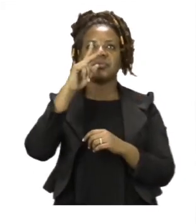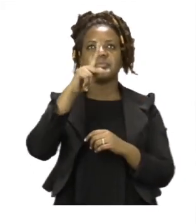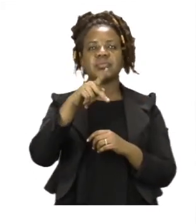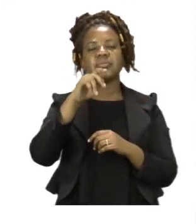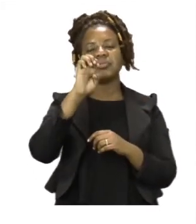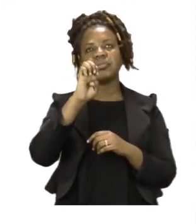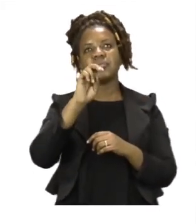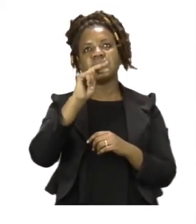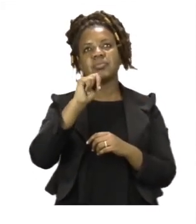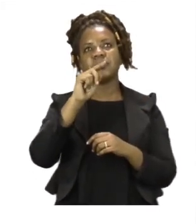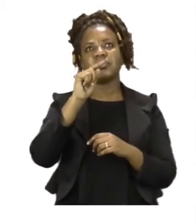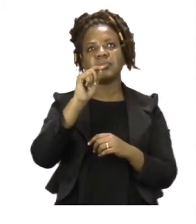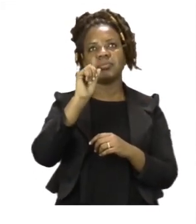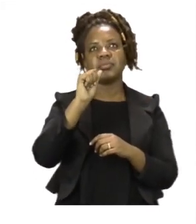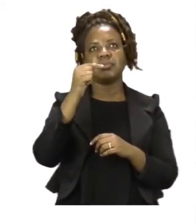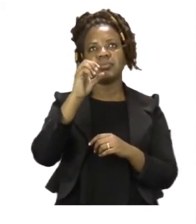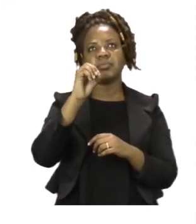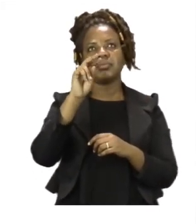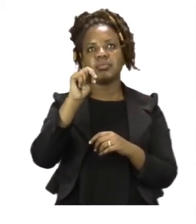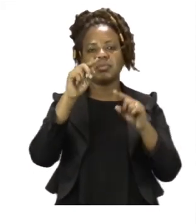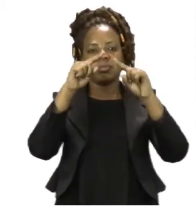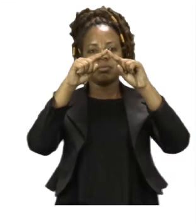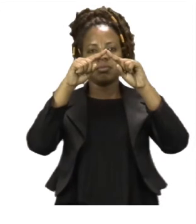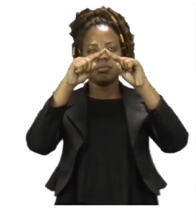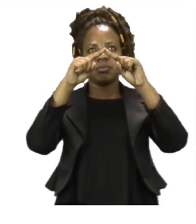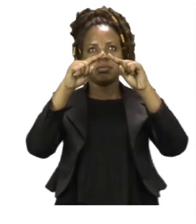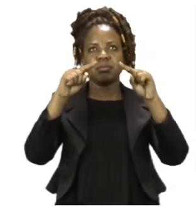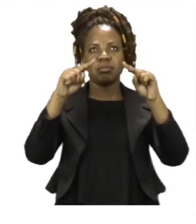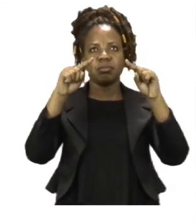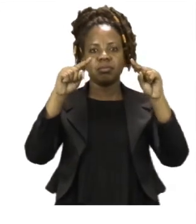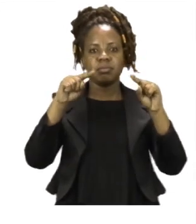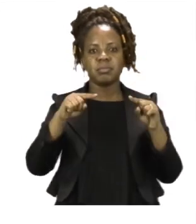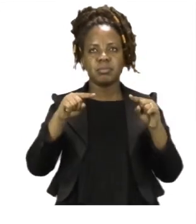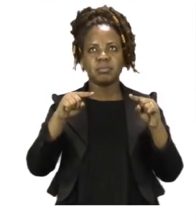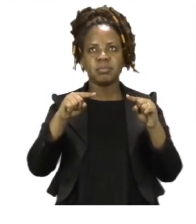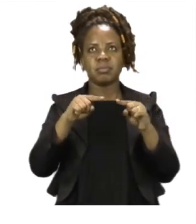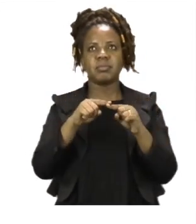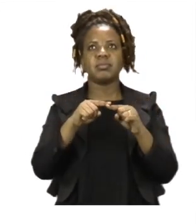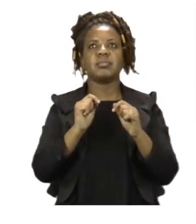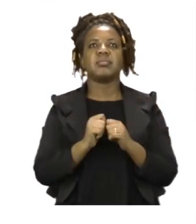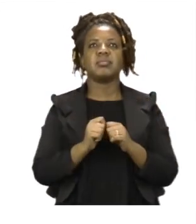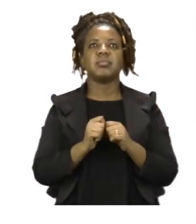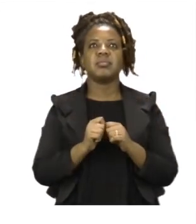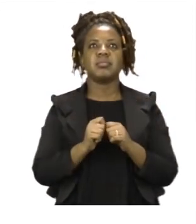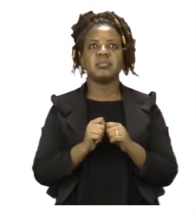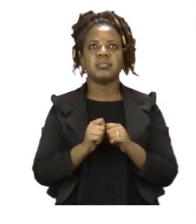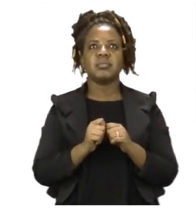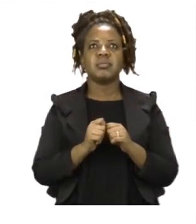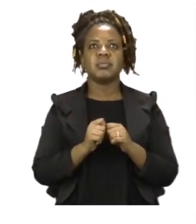pentagon. Pentagon. Now, the pentagon looks like a